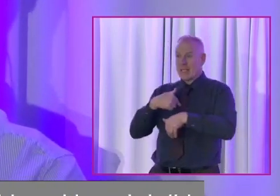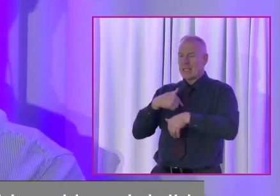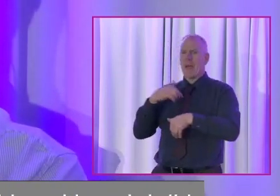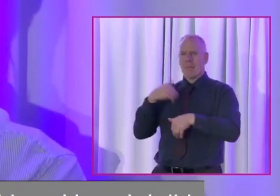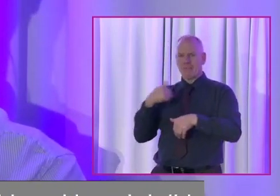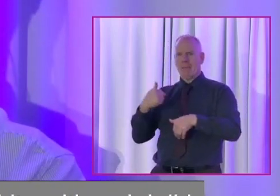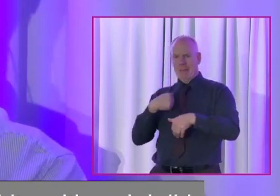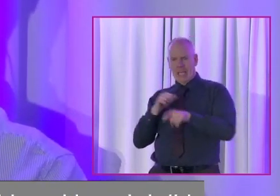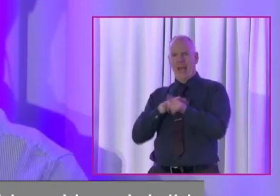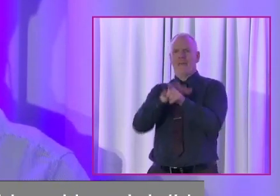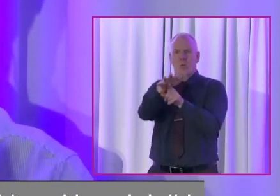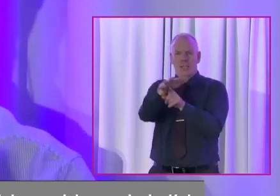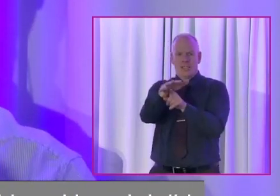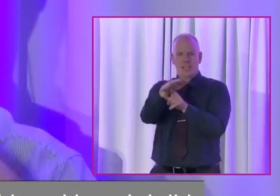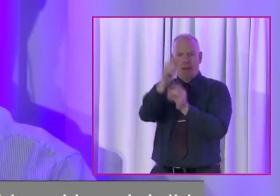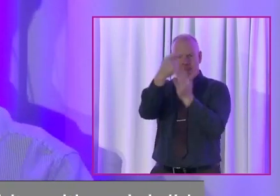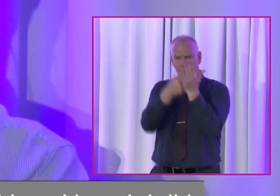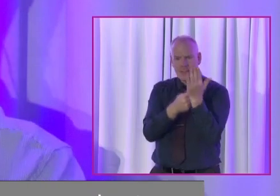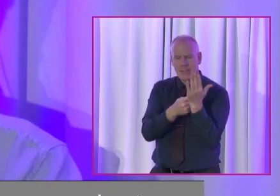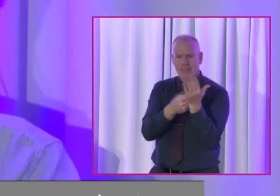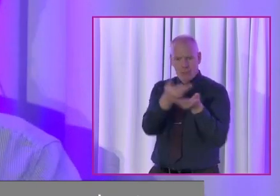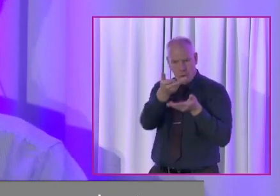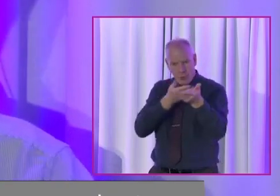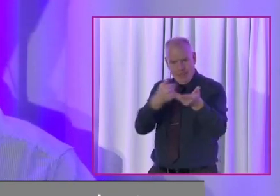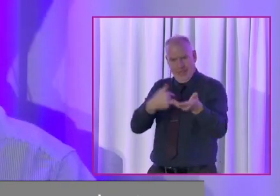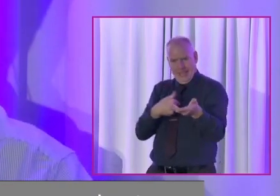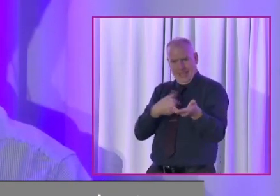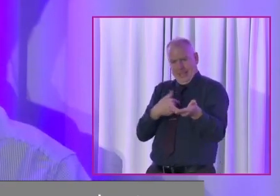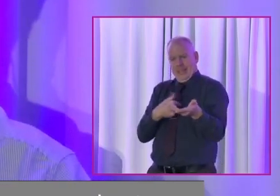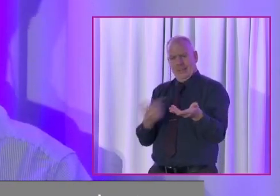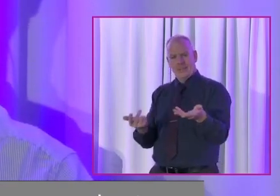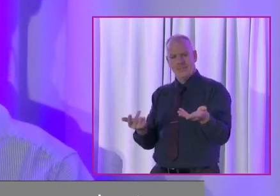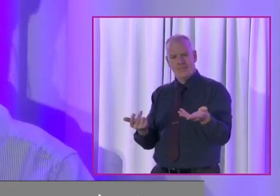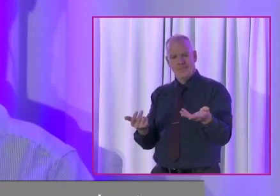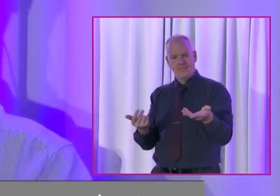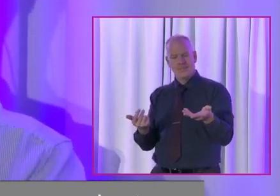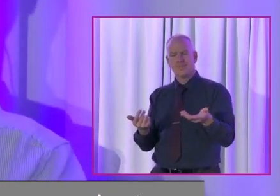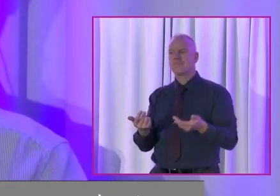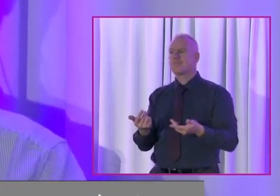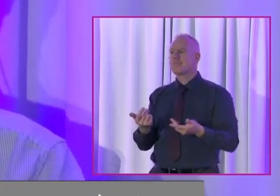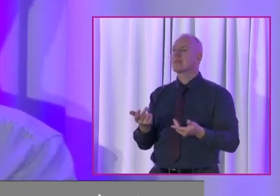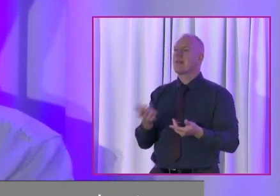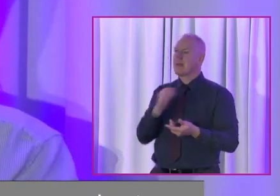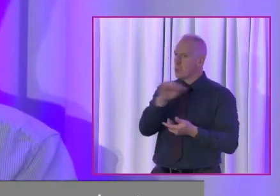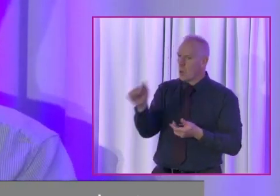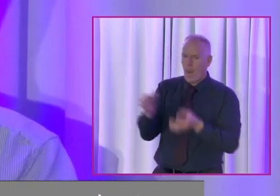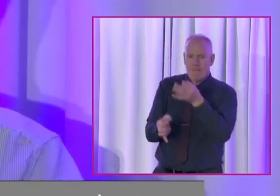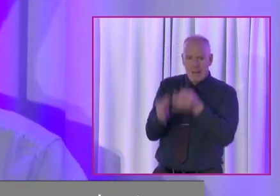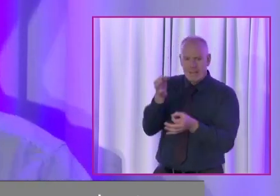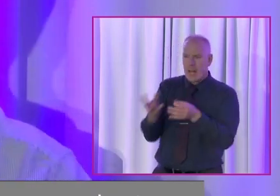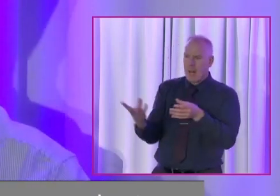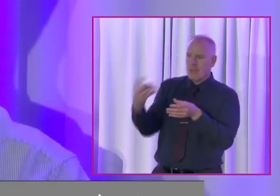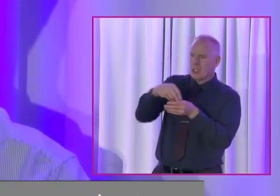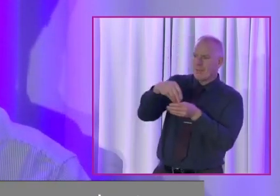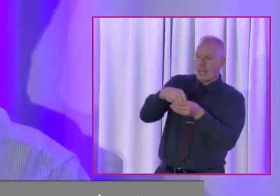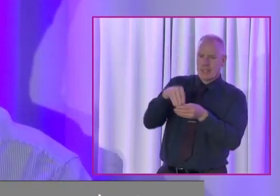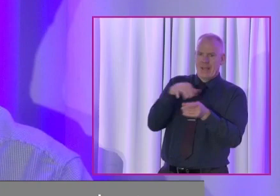then it has to be us that shape it. And us that are consulted in it. And how you do that is through political participation.